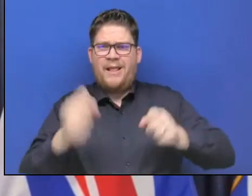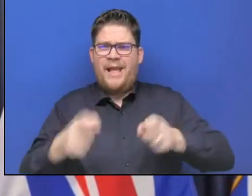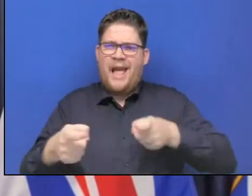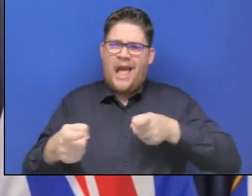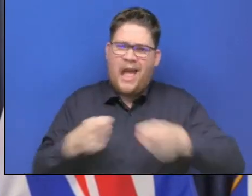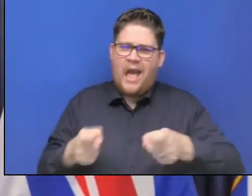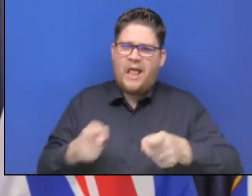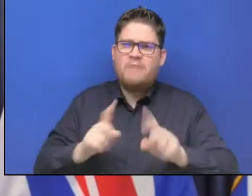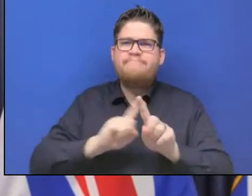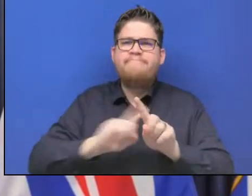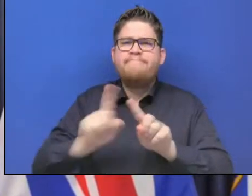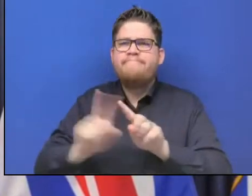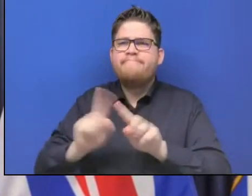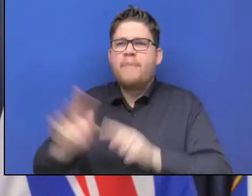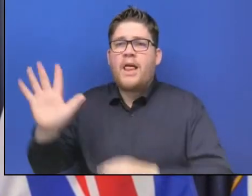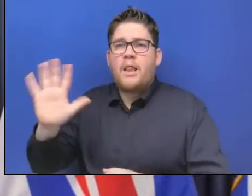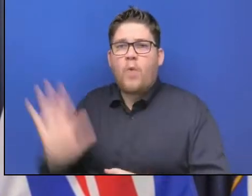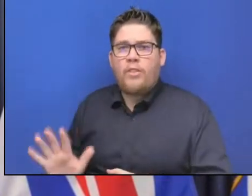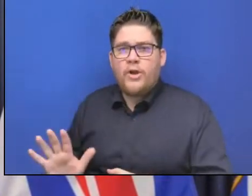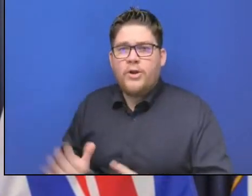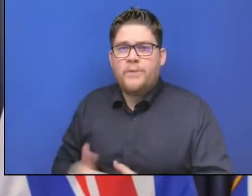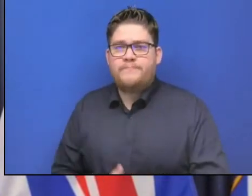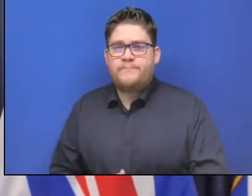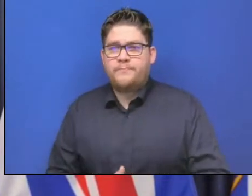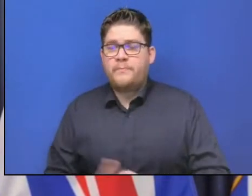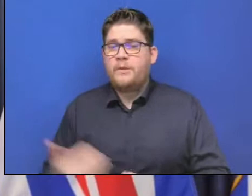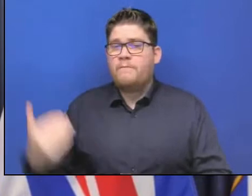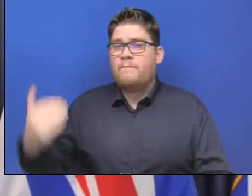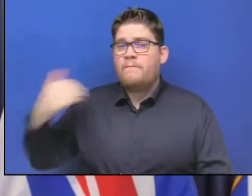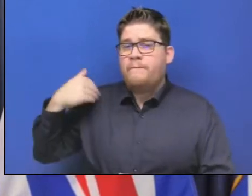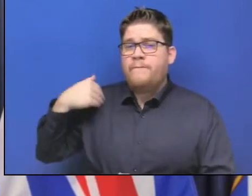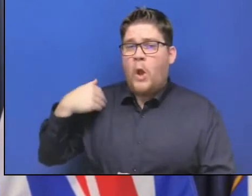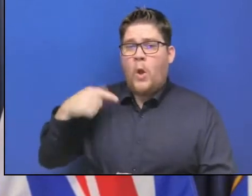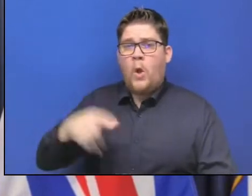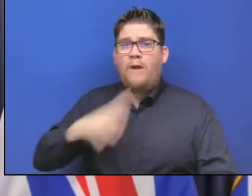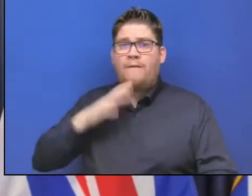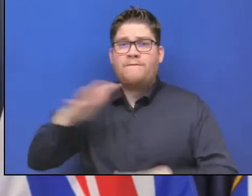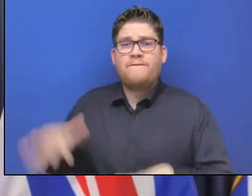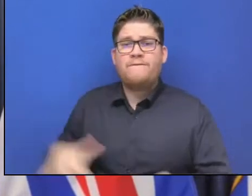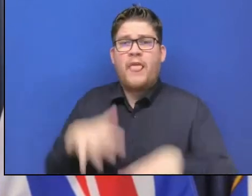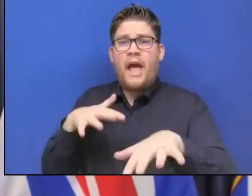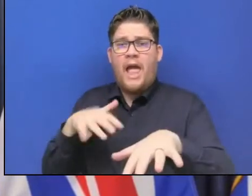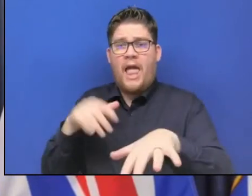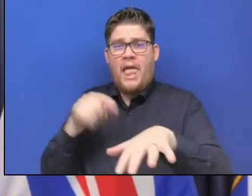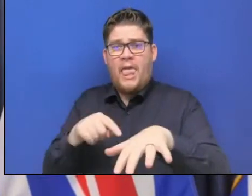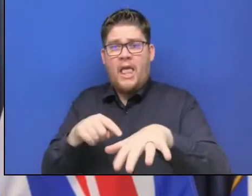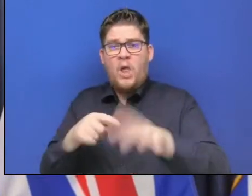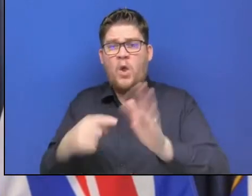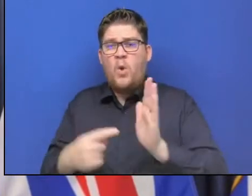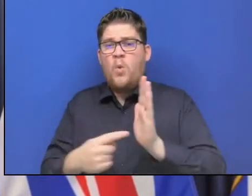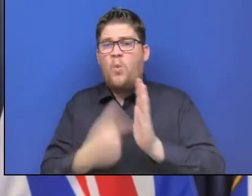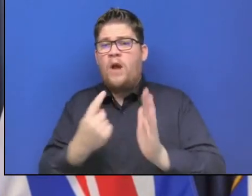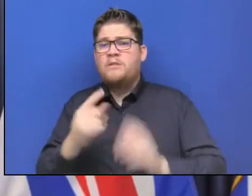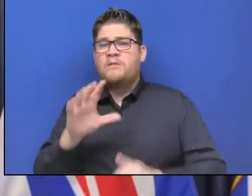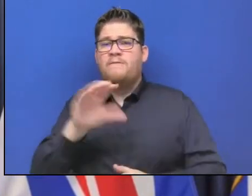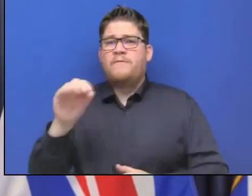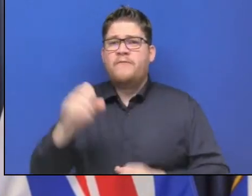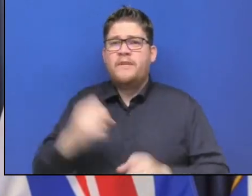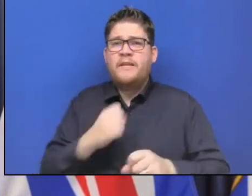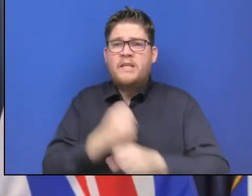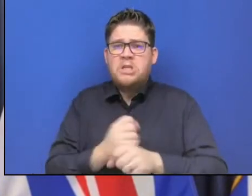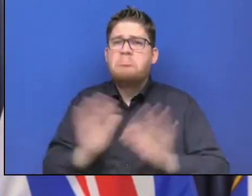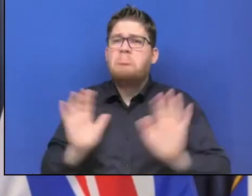example, instead of a one in 50 year flood, looking at a one in 100, recognizing that the frequency of those events is likely to be